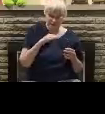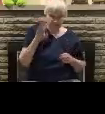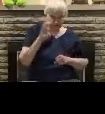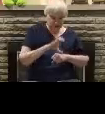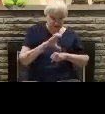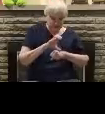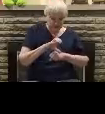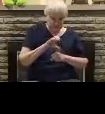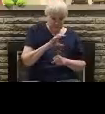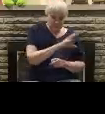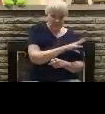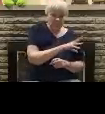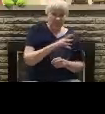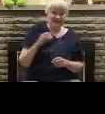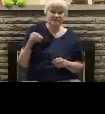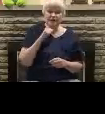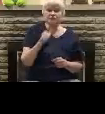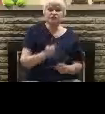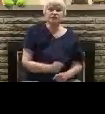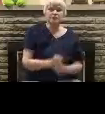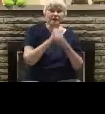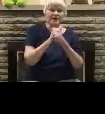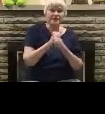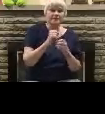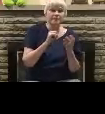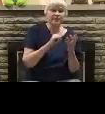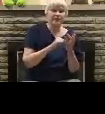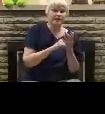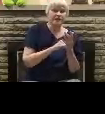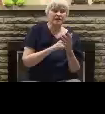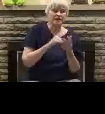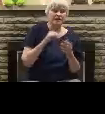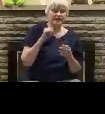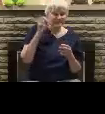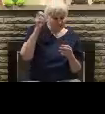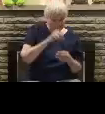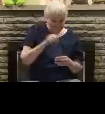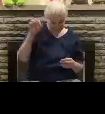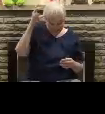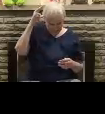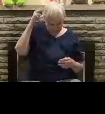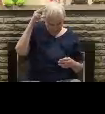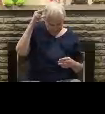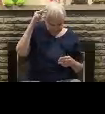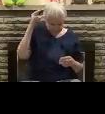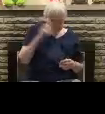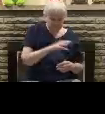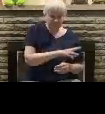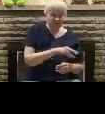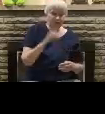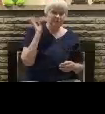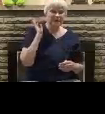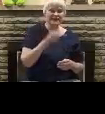to withhold any further financial support for Satan's false church. And we encourage